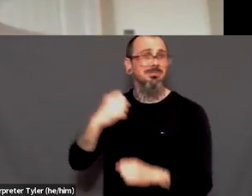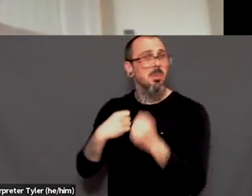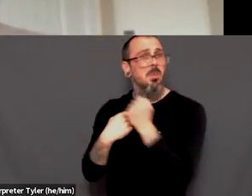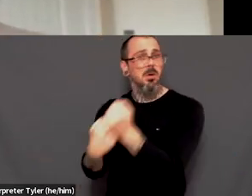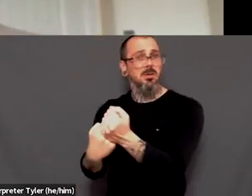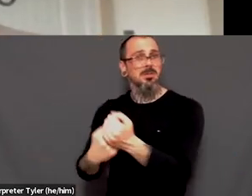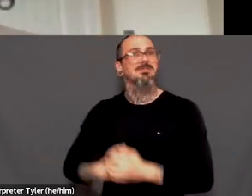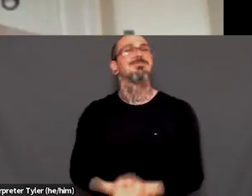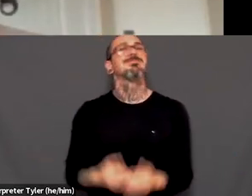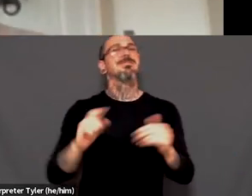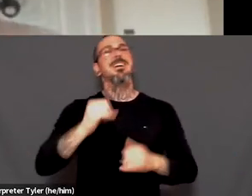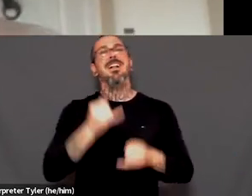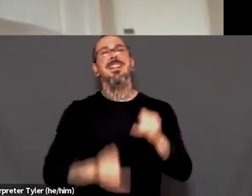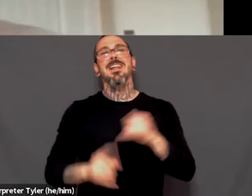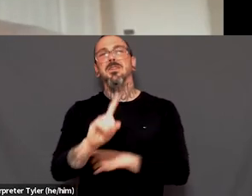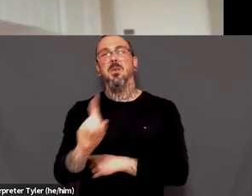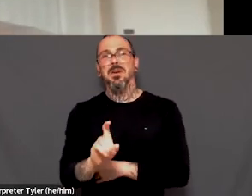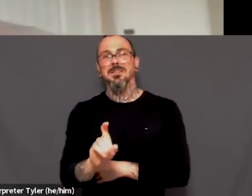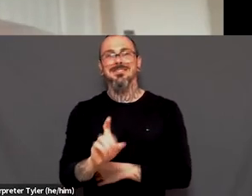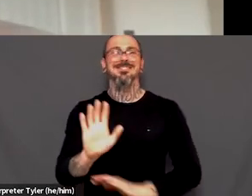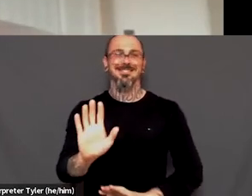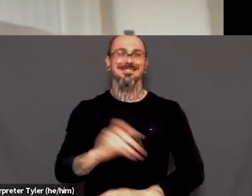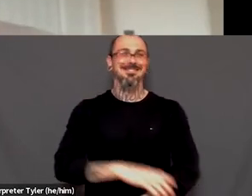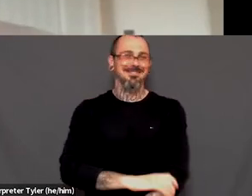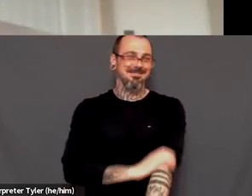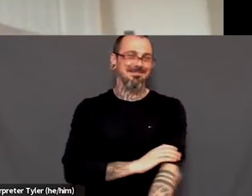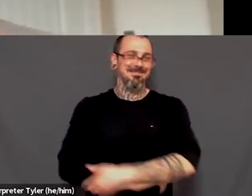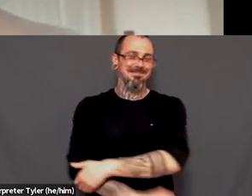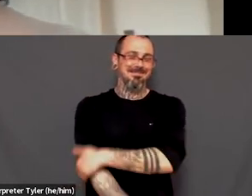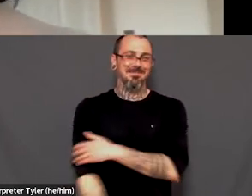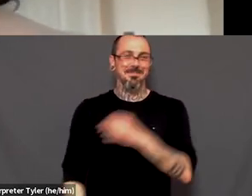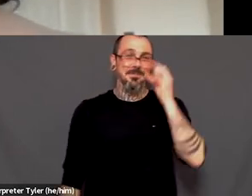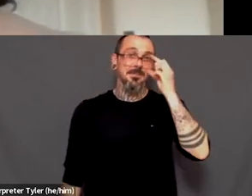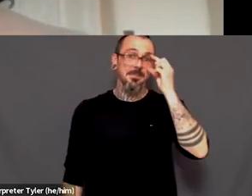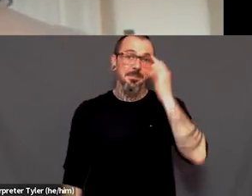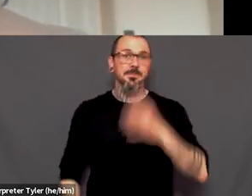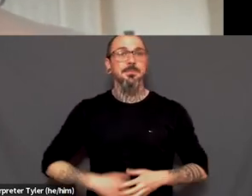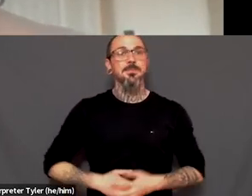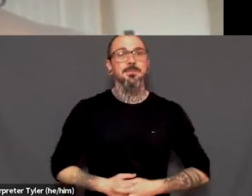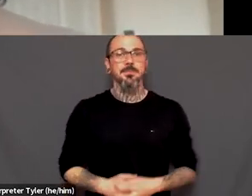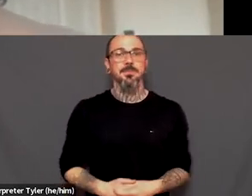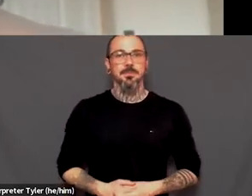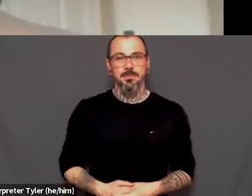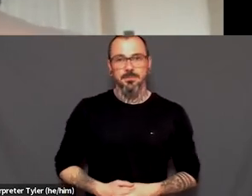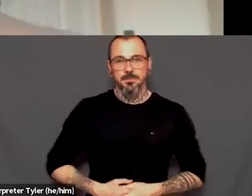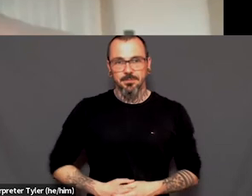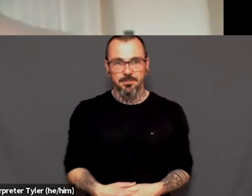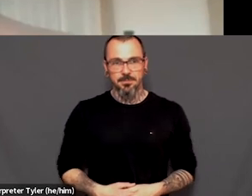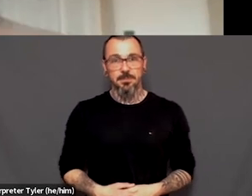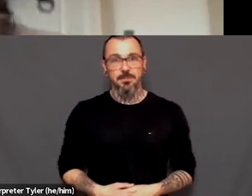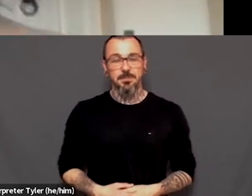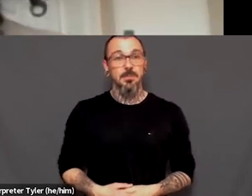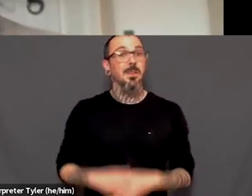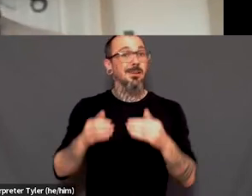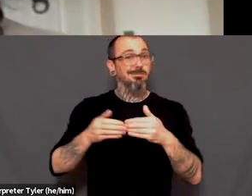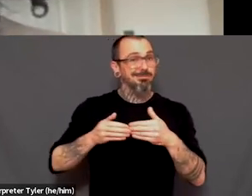have a final questions for everyone who's listening. Um, what are your calls to action for next steps in